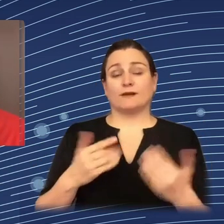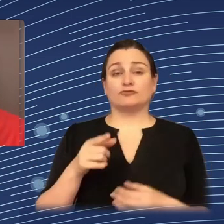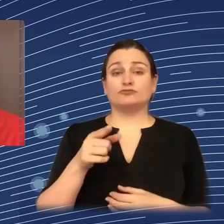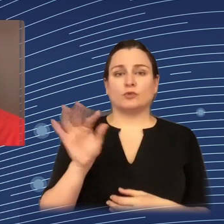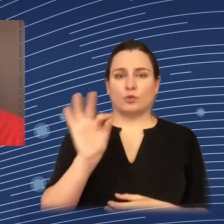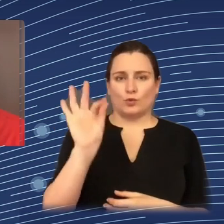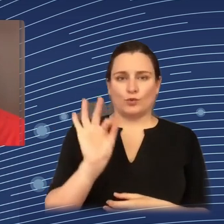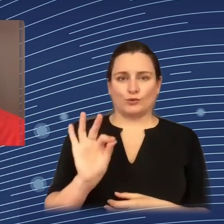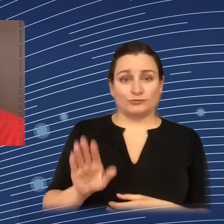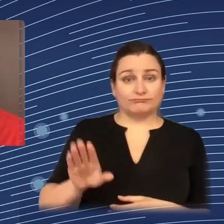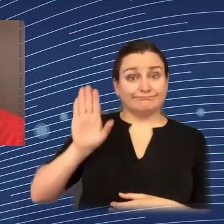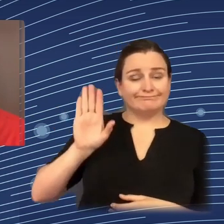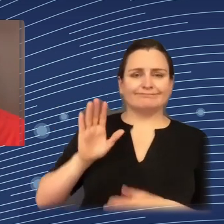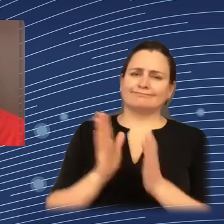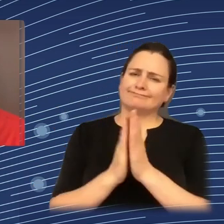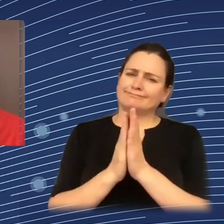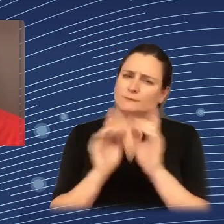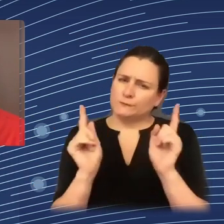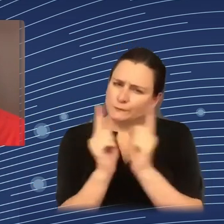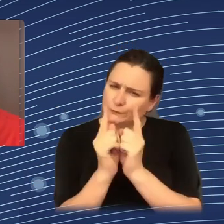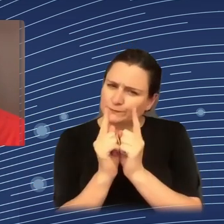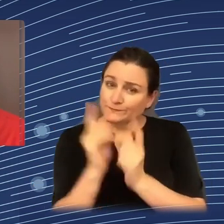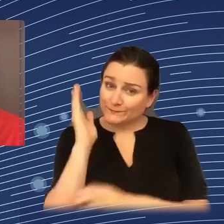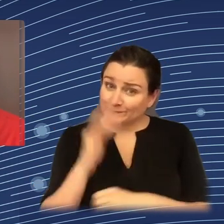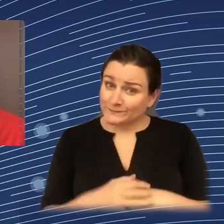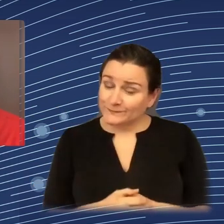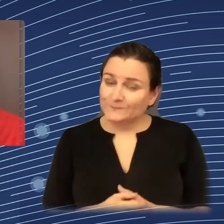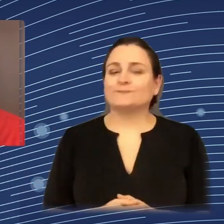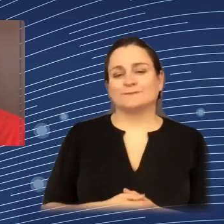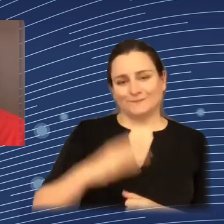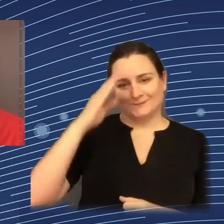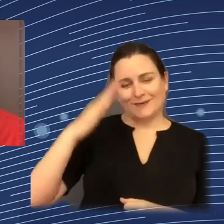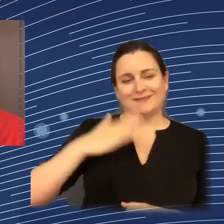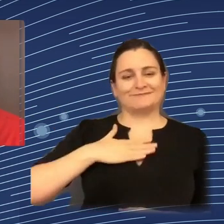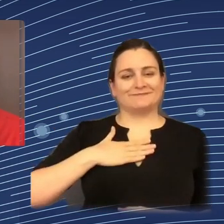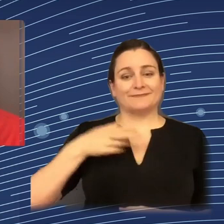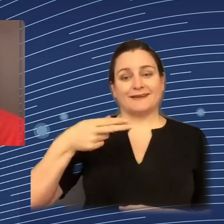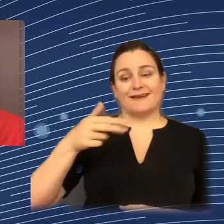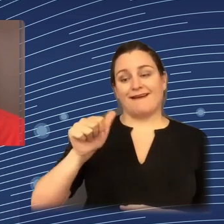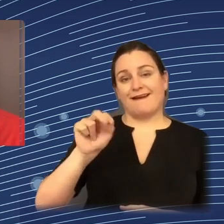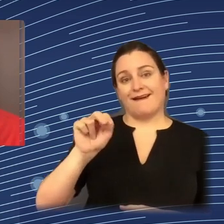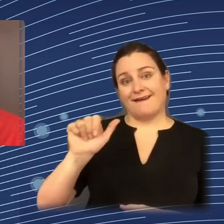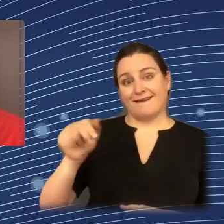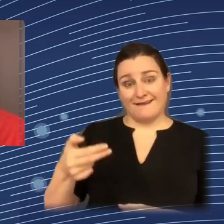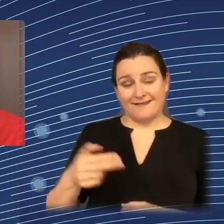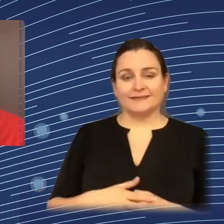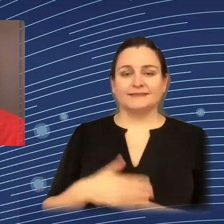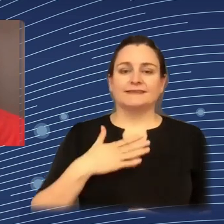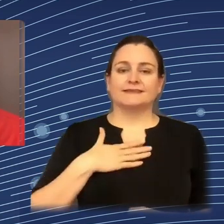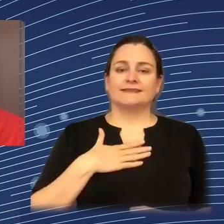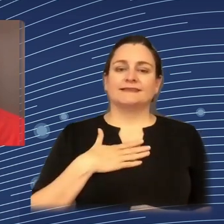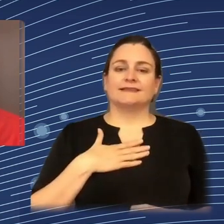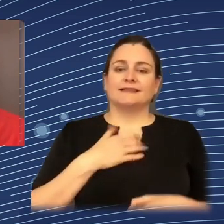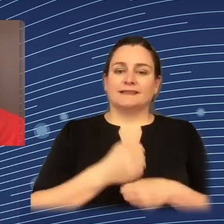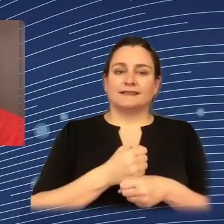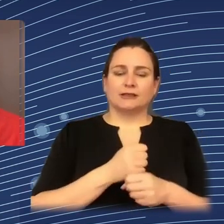brief. Thank you very much. Thank you. Hi, I'm Hannah. work for EuroCities. And I had a question for Dr. Mullen, but also for Professor